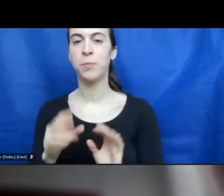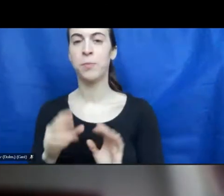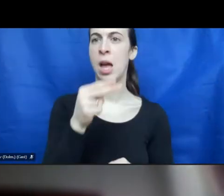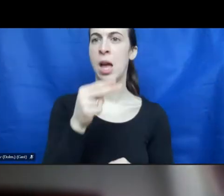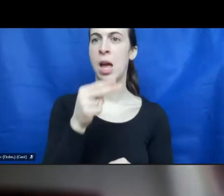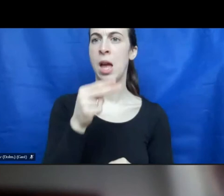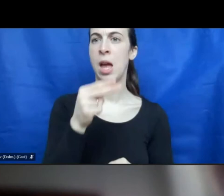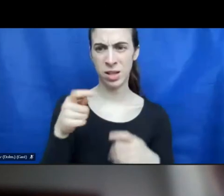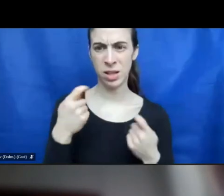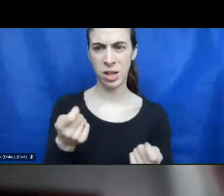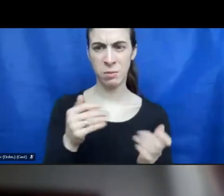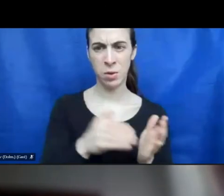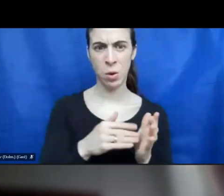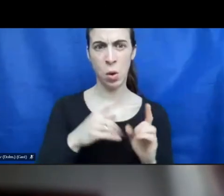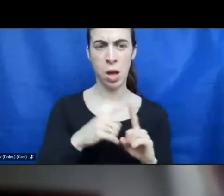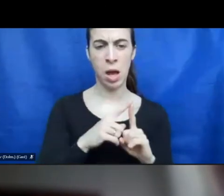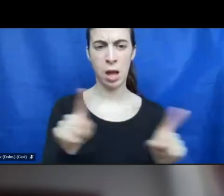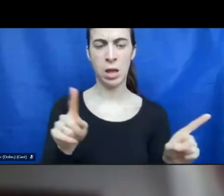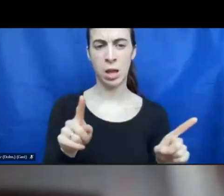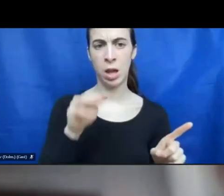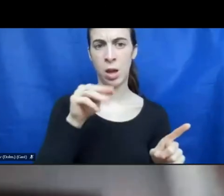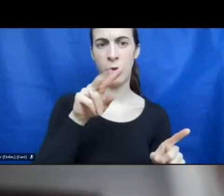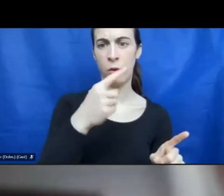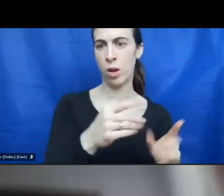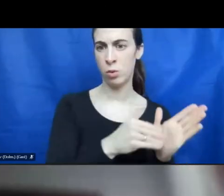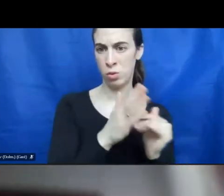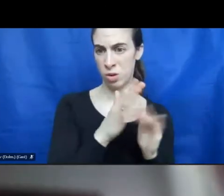any other MVG system out there?